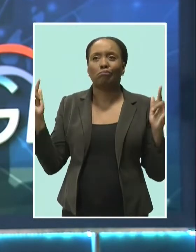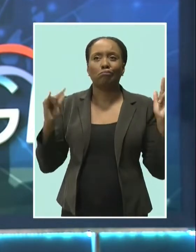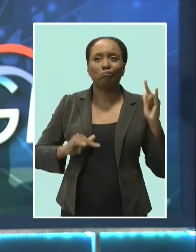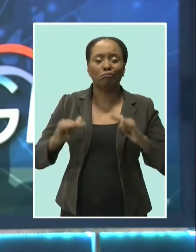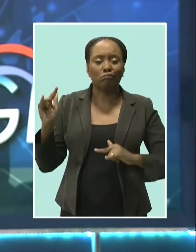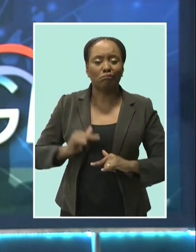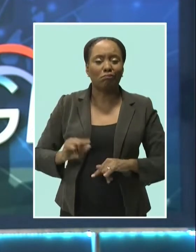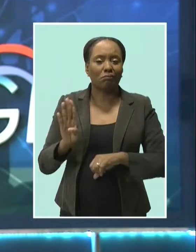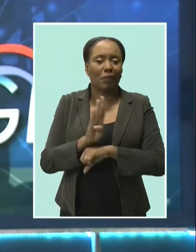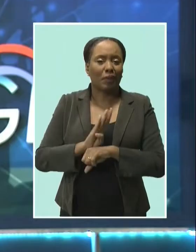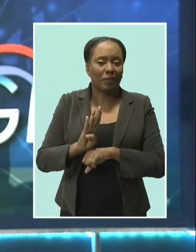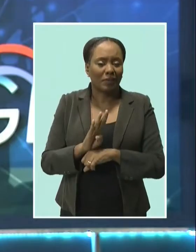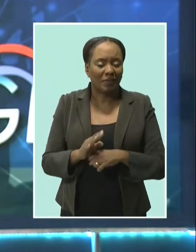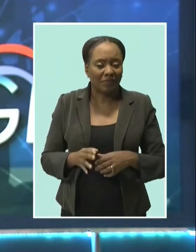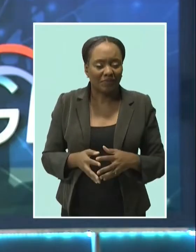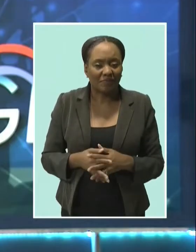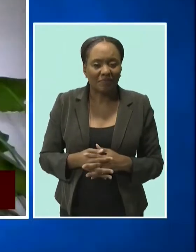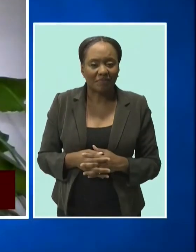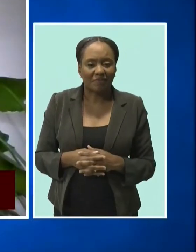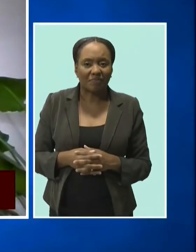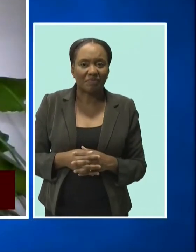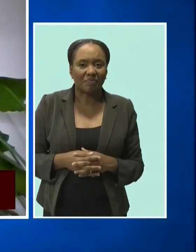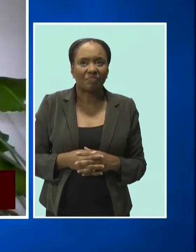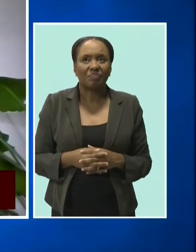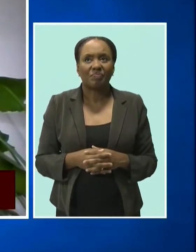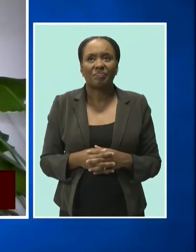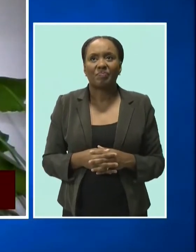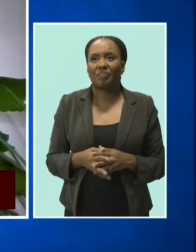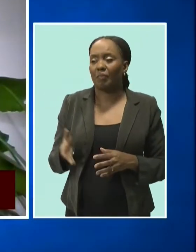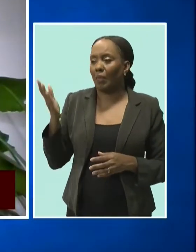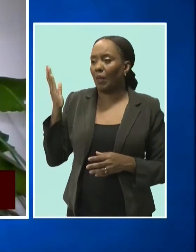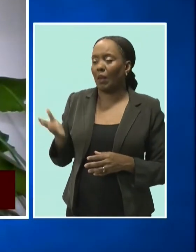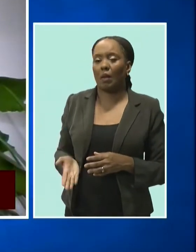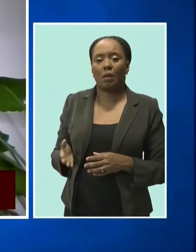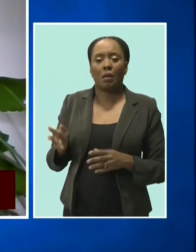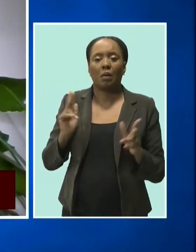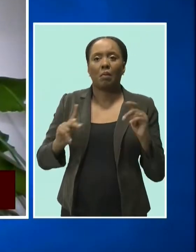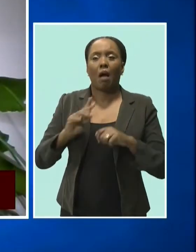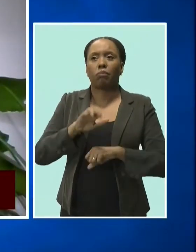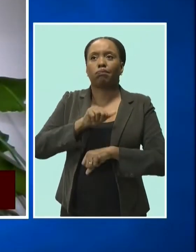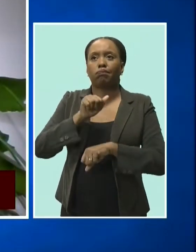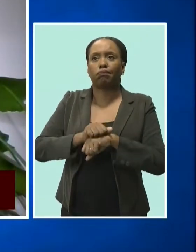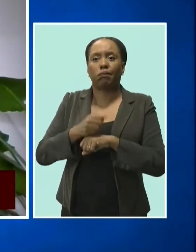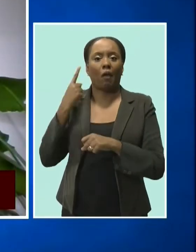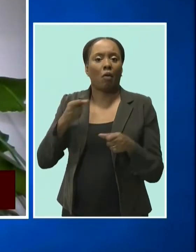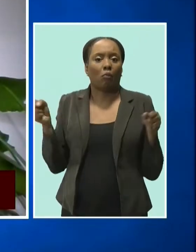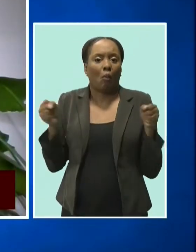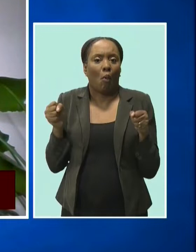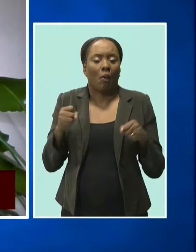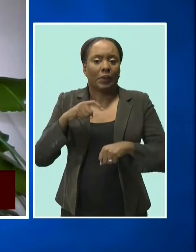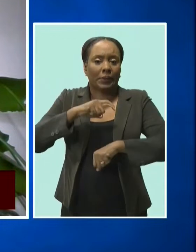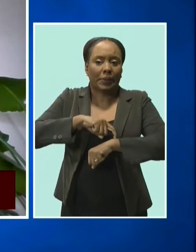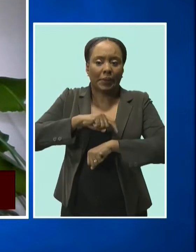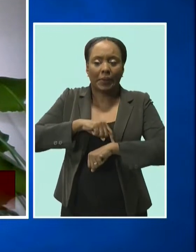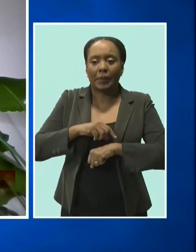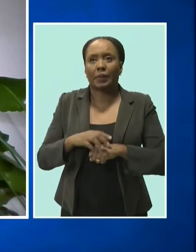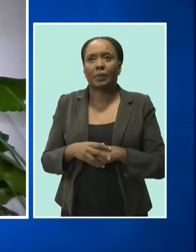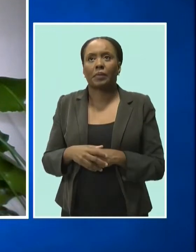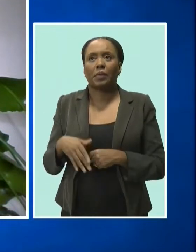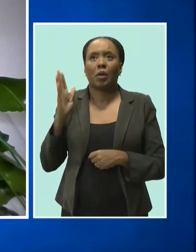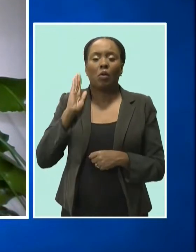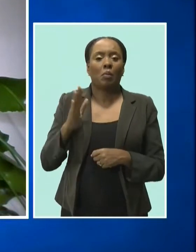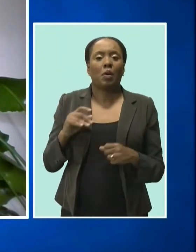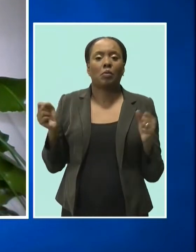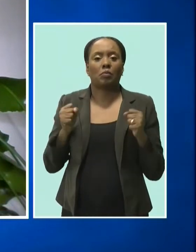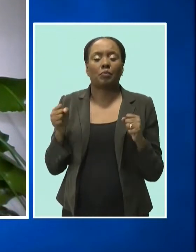partners and travellers. And we are seeing people looking at advance for the winter season which is showing us that it's going to be a strong